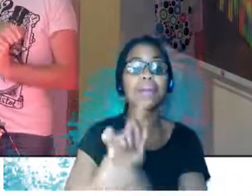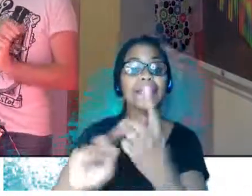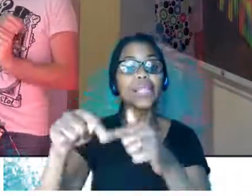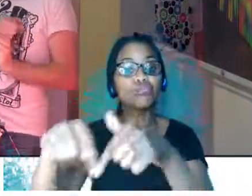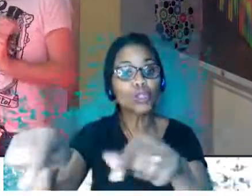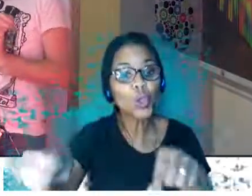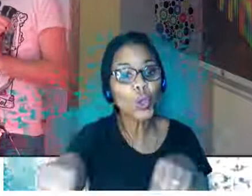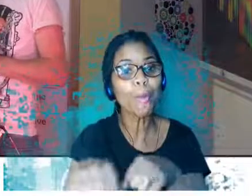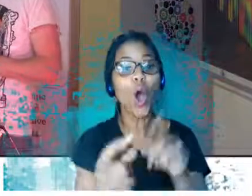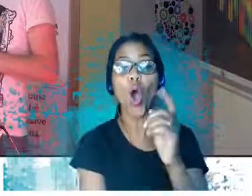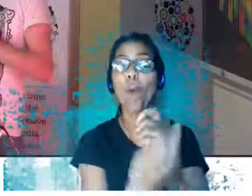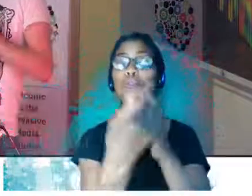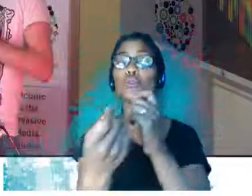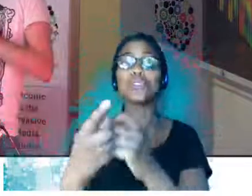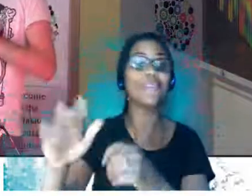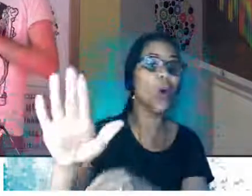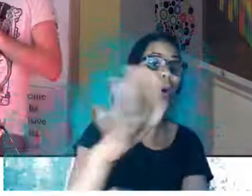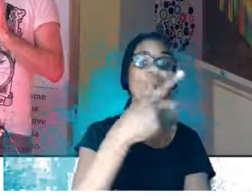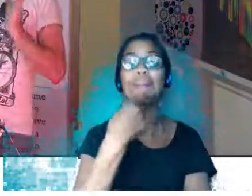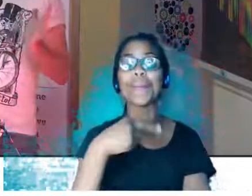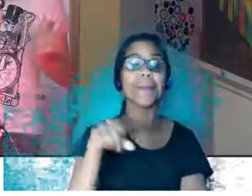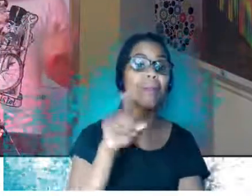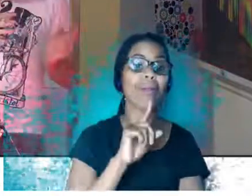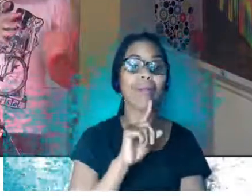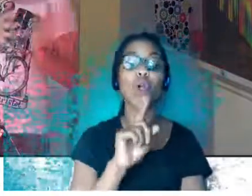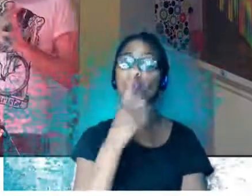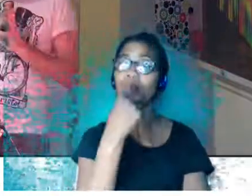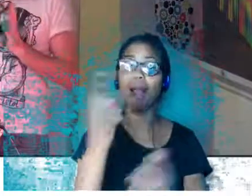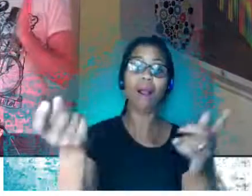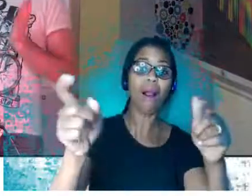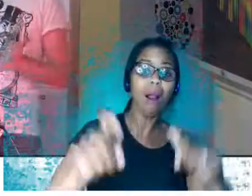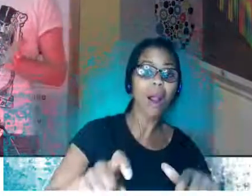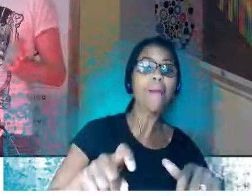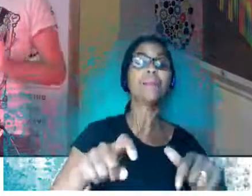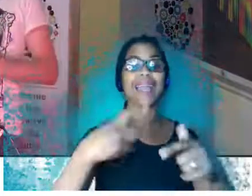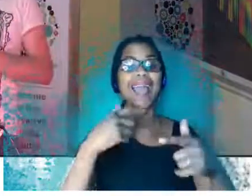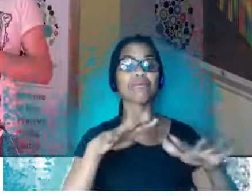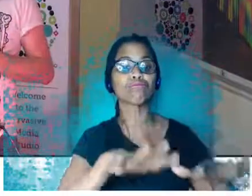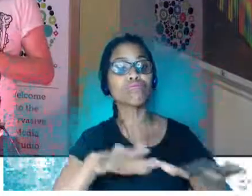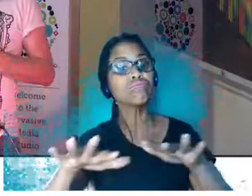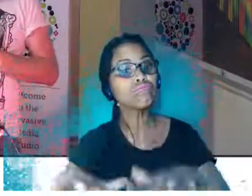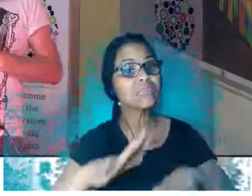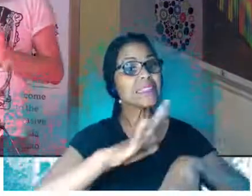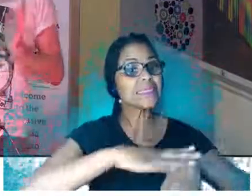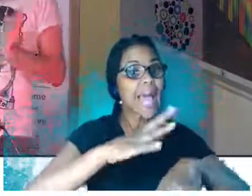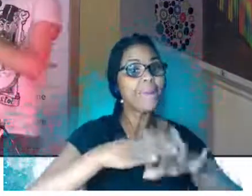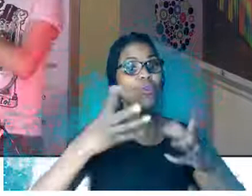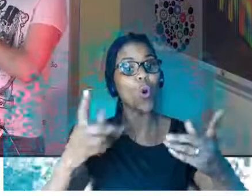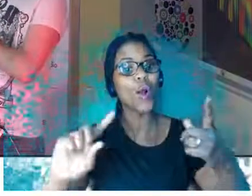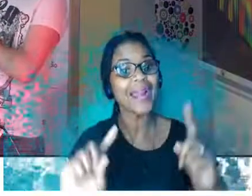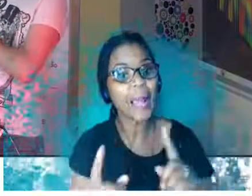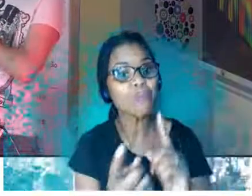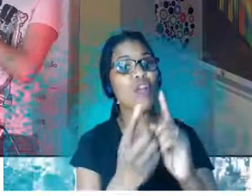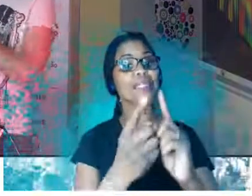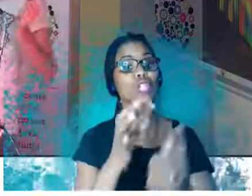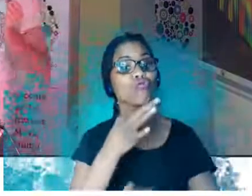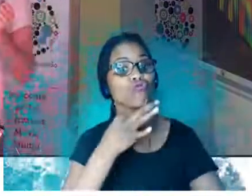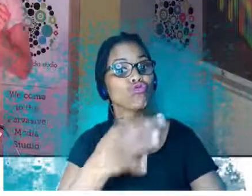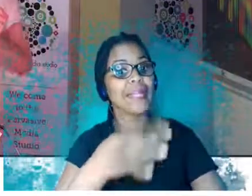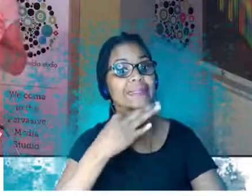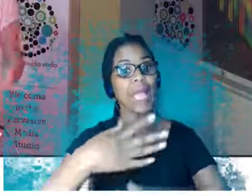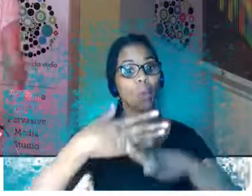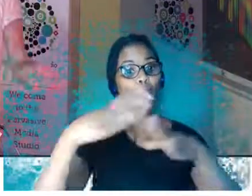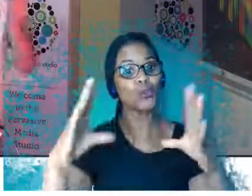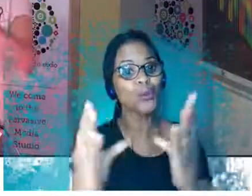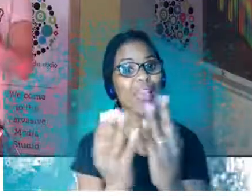residents. We're a space for people to take time and risks in their practice and make time for collaboration. A captioned and recorded version of this